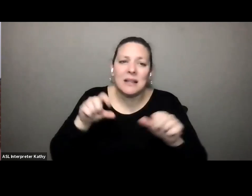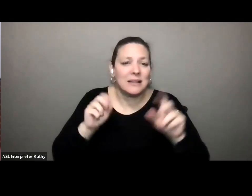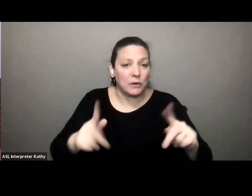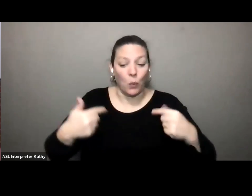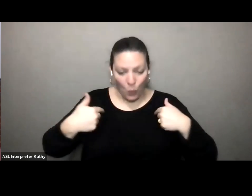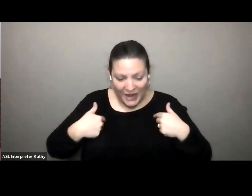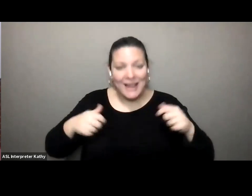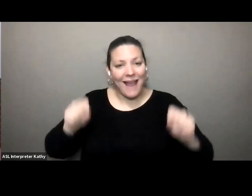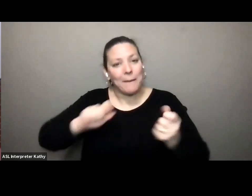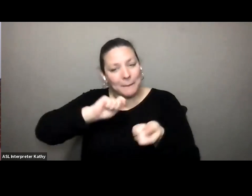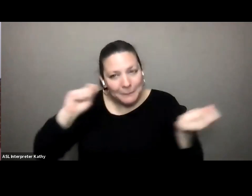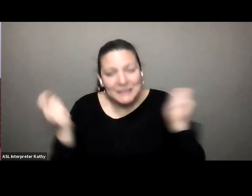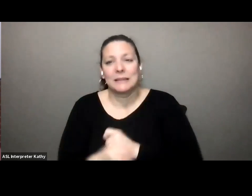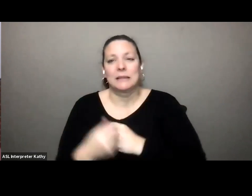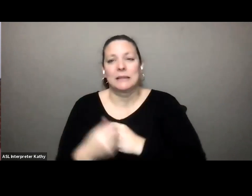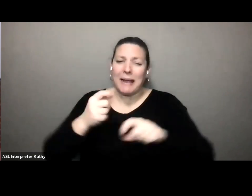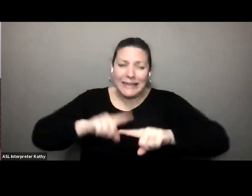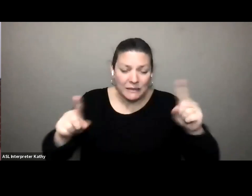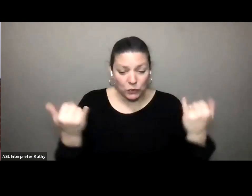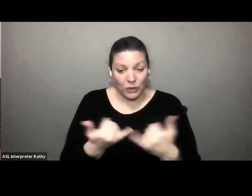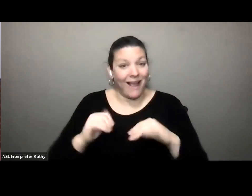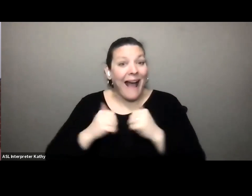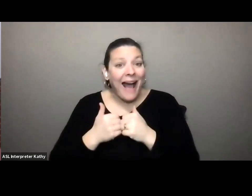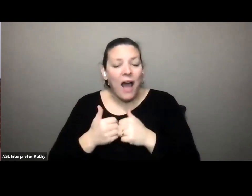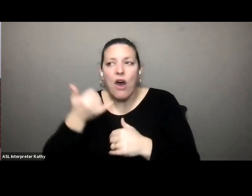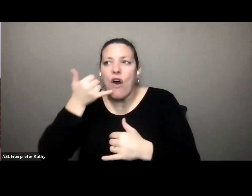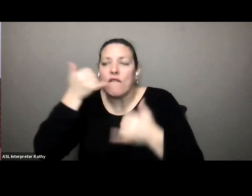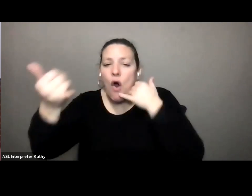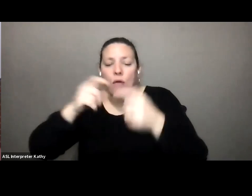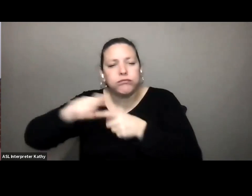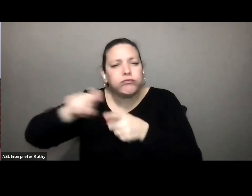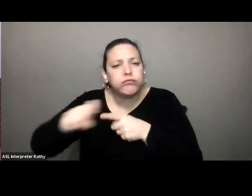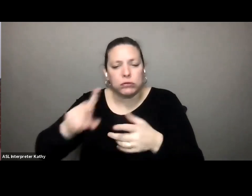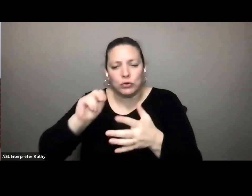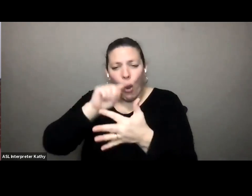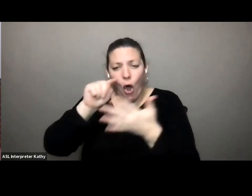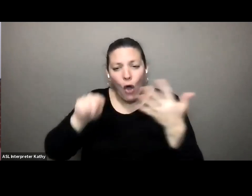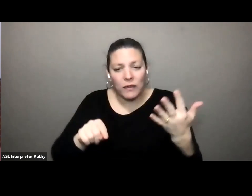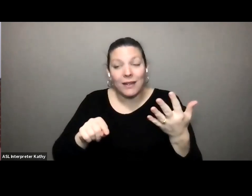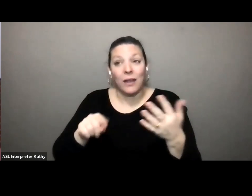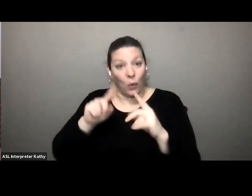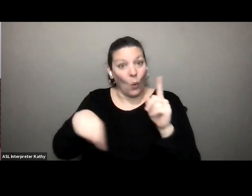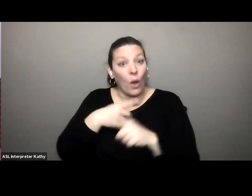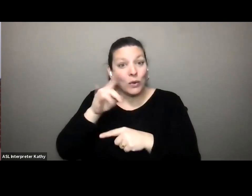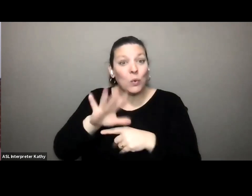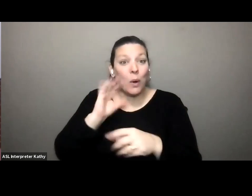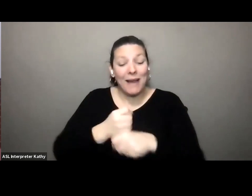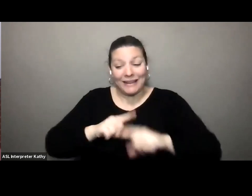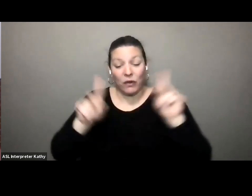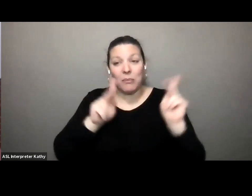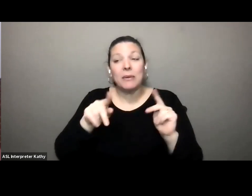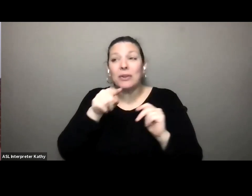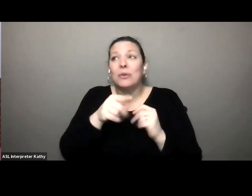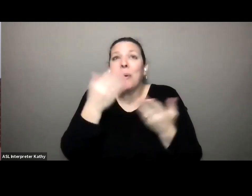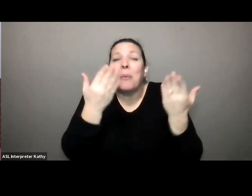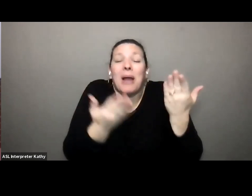a difference you know to make phone calls and to do all of those things and you're going to be making the difference for you know people that you might not even